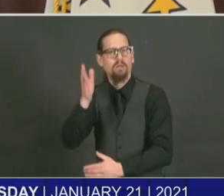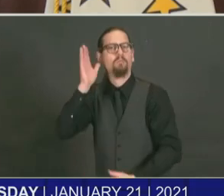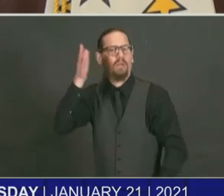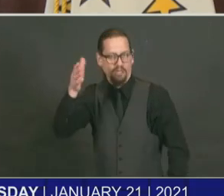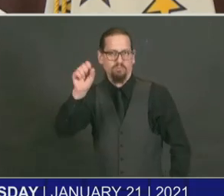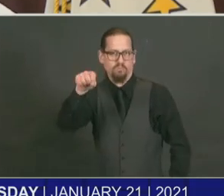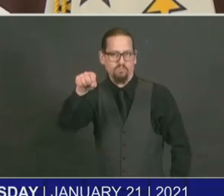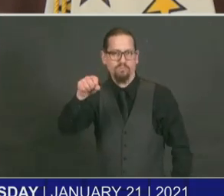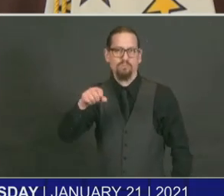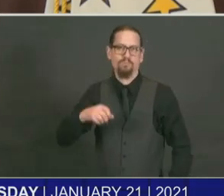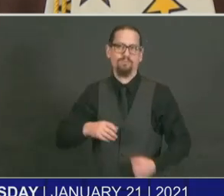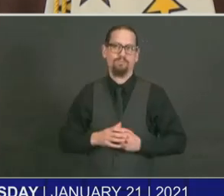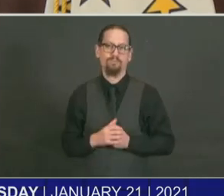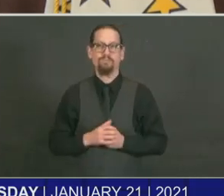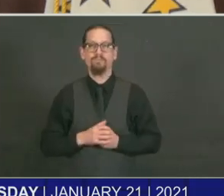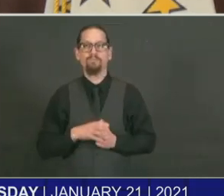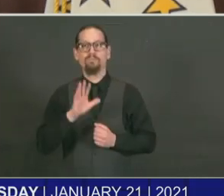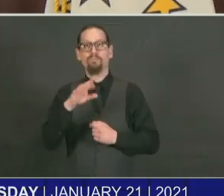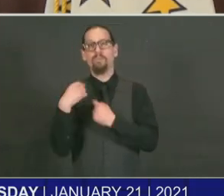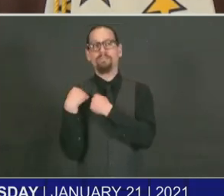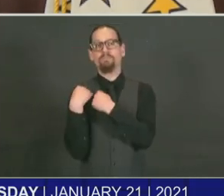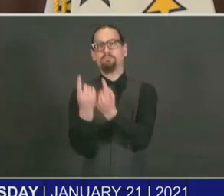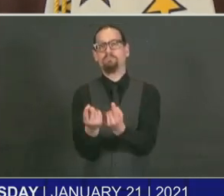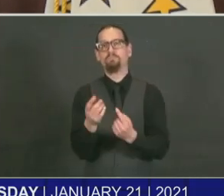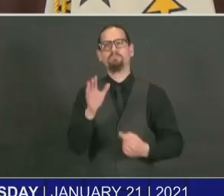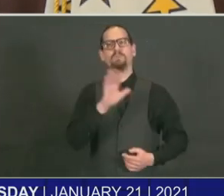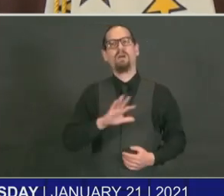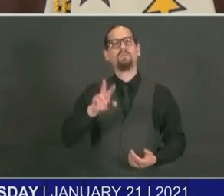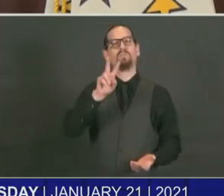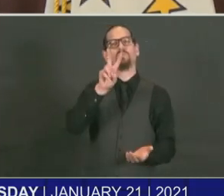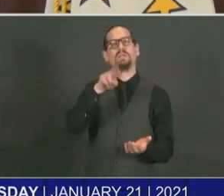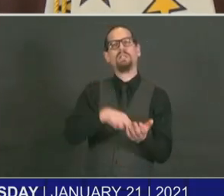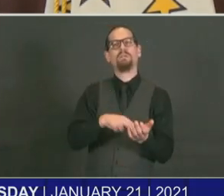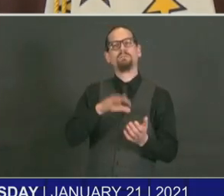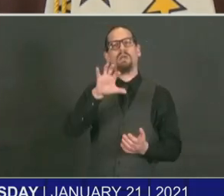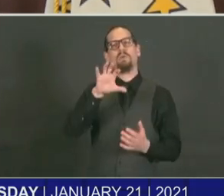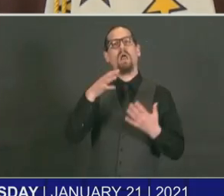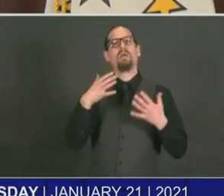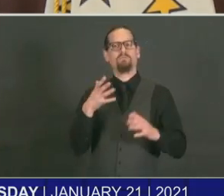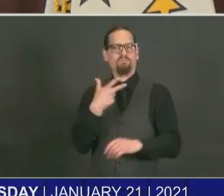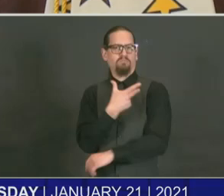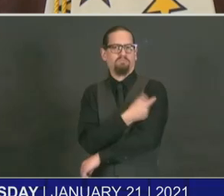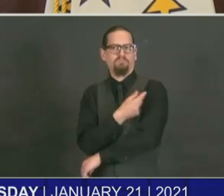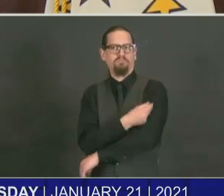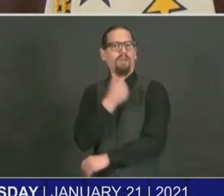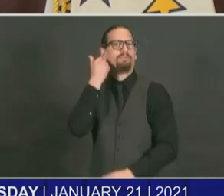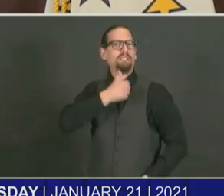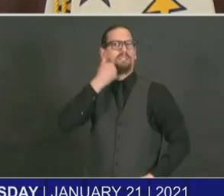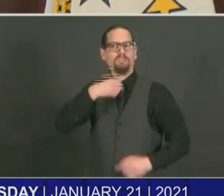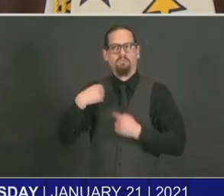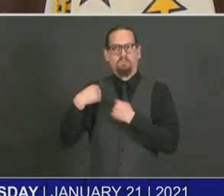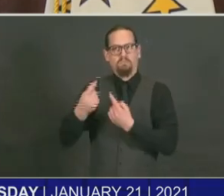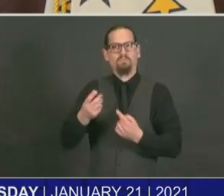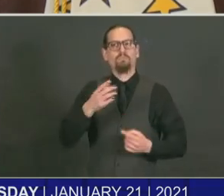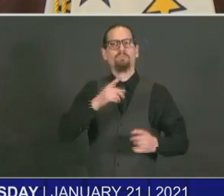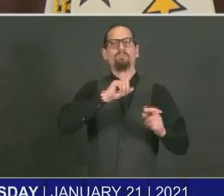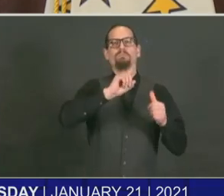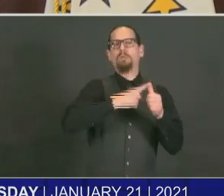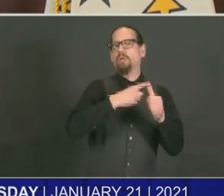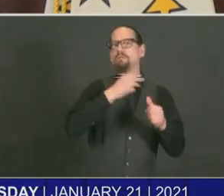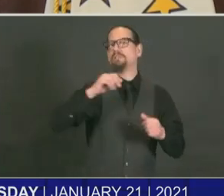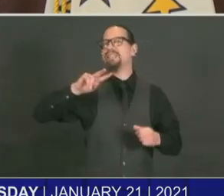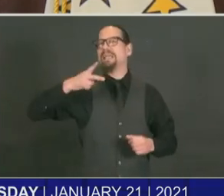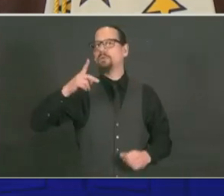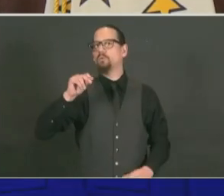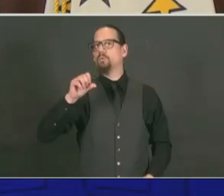administering on average roughly 2,500 doses per day total, counting both first and second doses. That's an increase over the previous